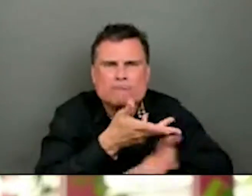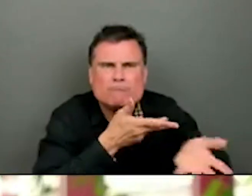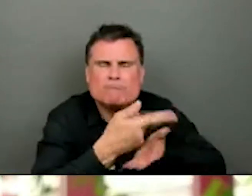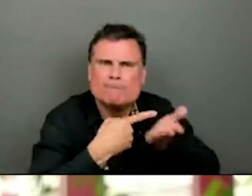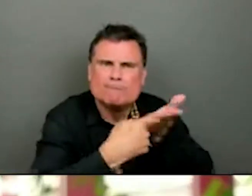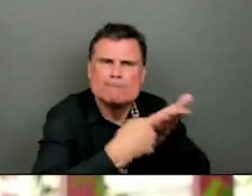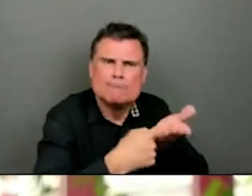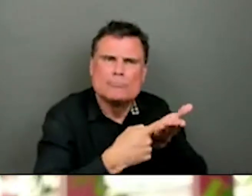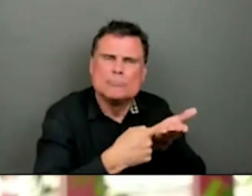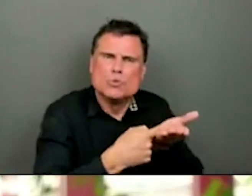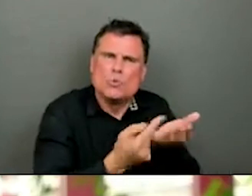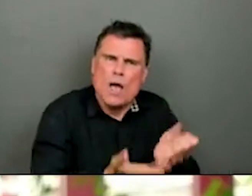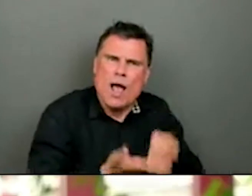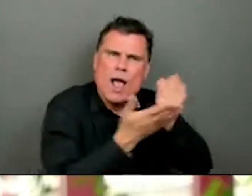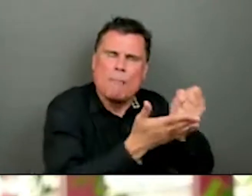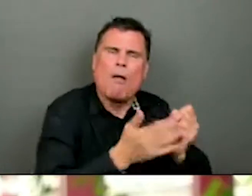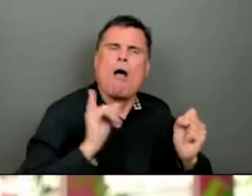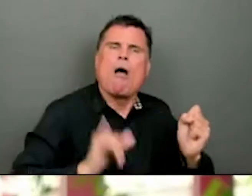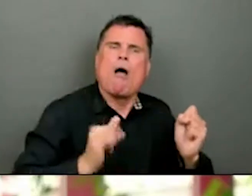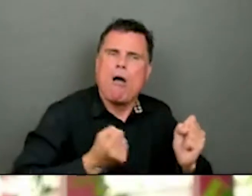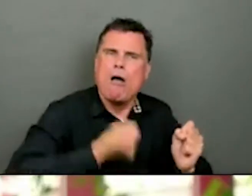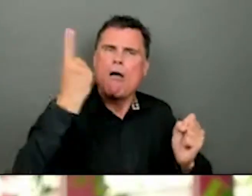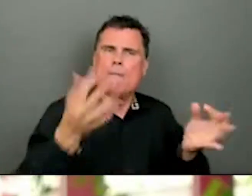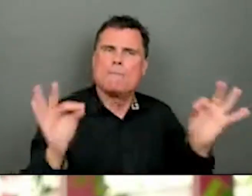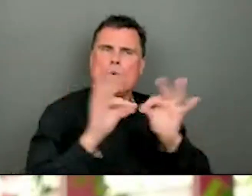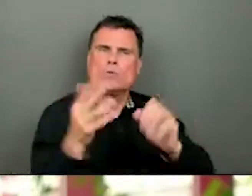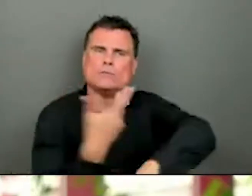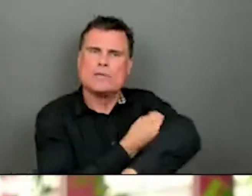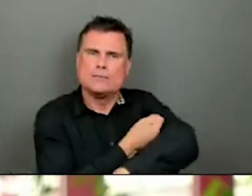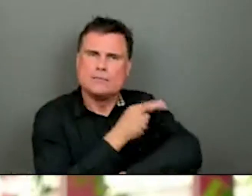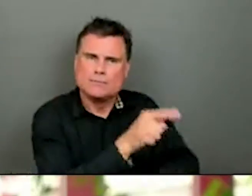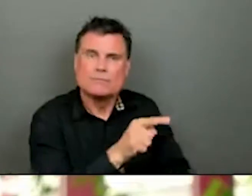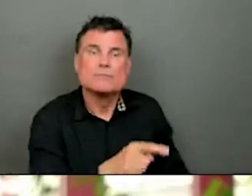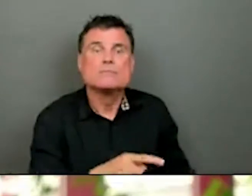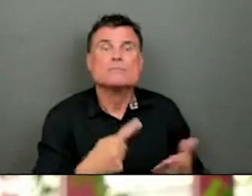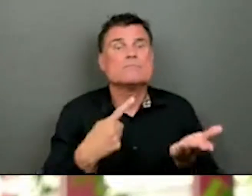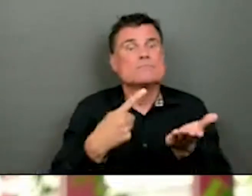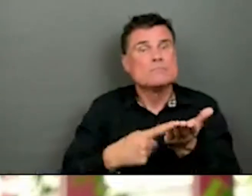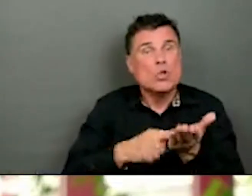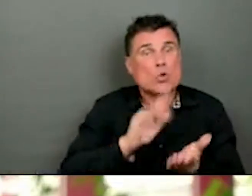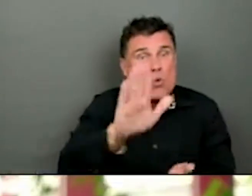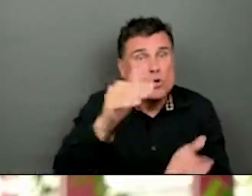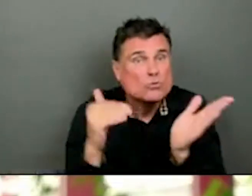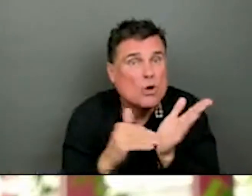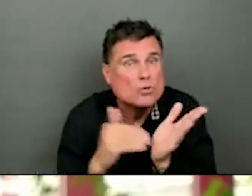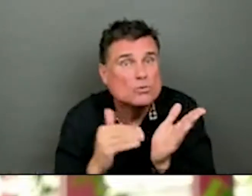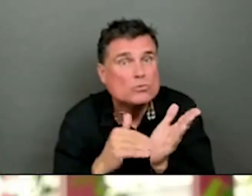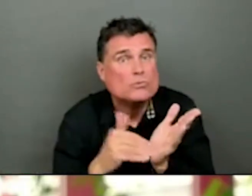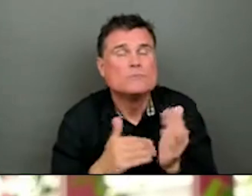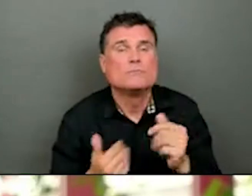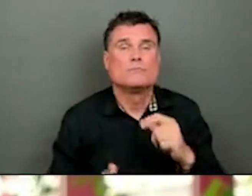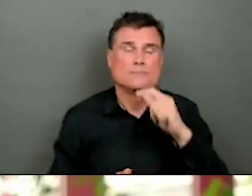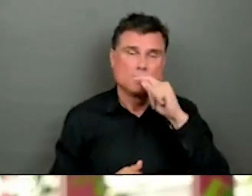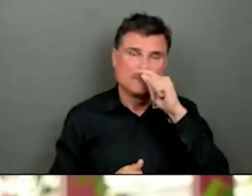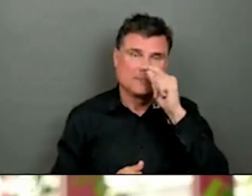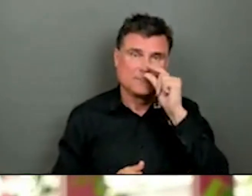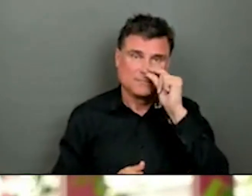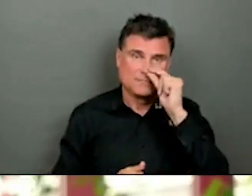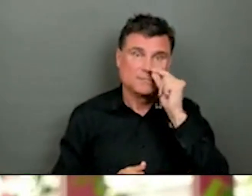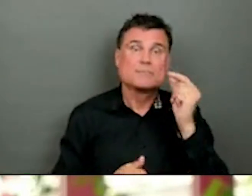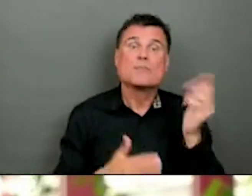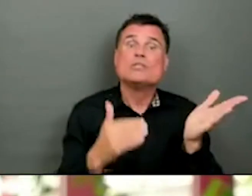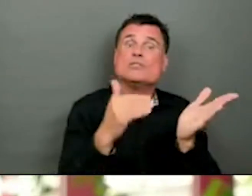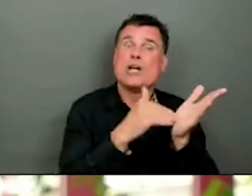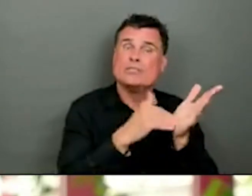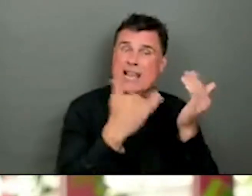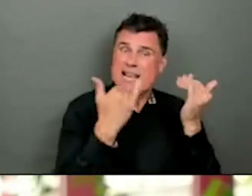mentioned this a little bit earlier about, you know, talking to your health care provider, and physicians are learning a lot about physicians,